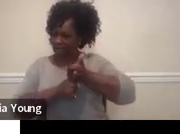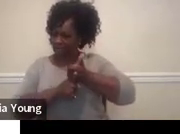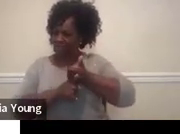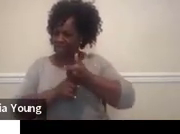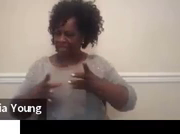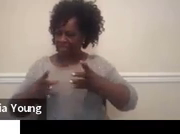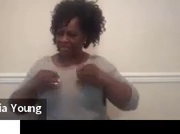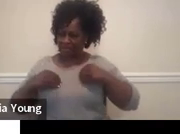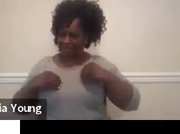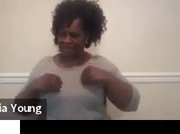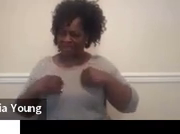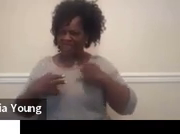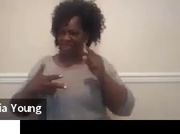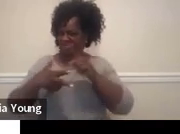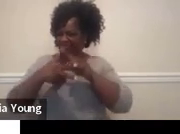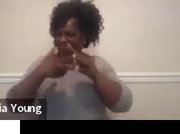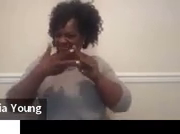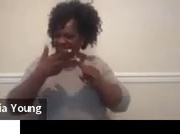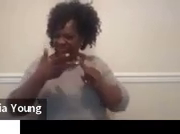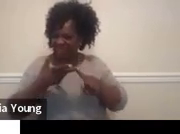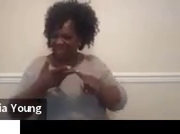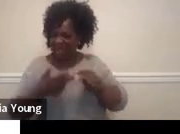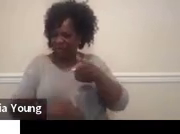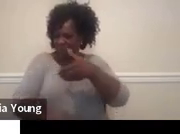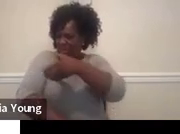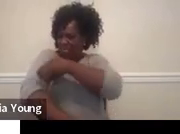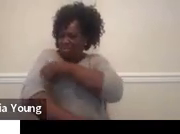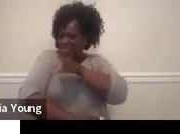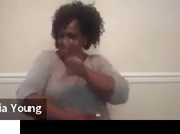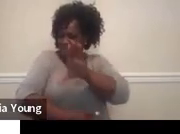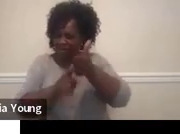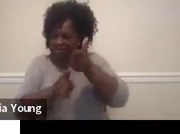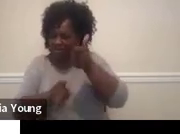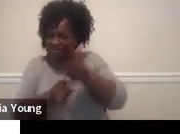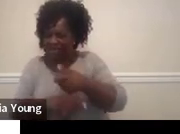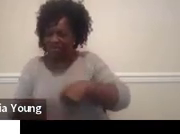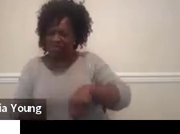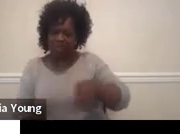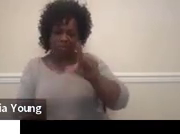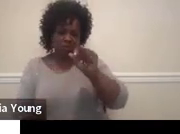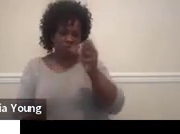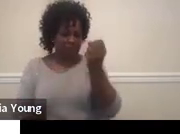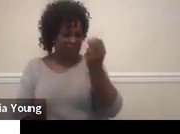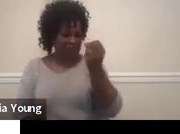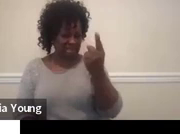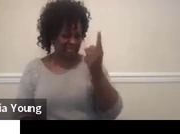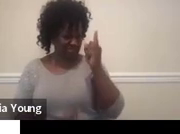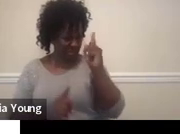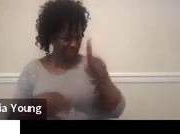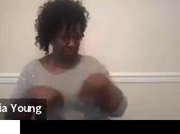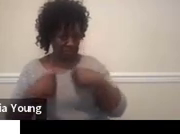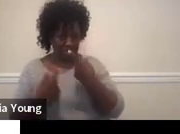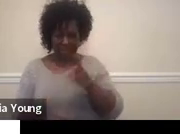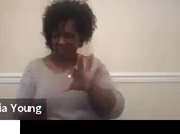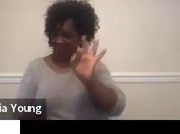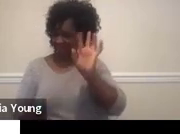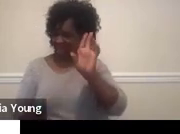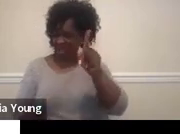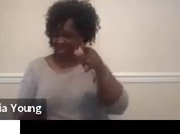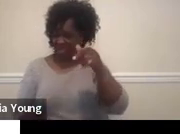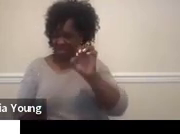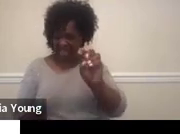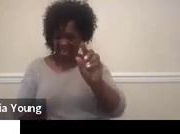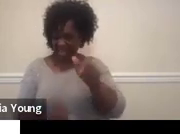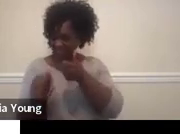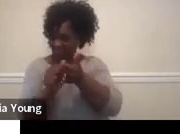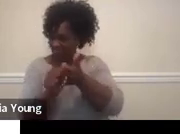and phase three is empowering yourself. This is from 2012, and I have not found an updated version. In